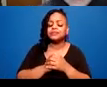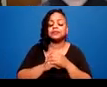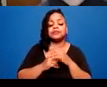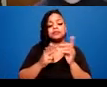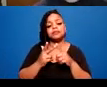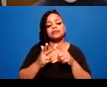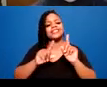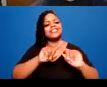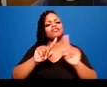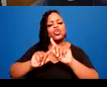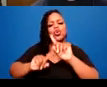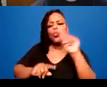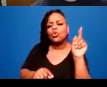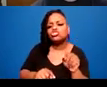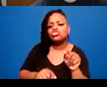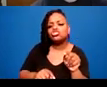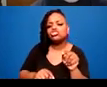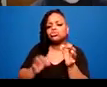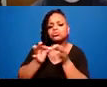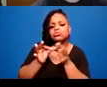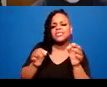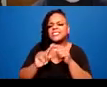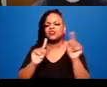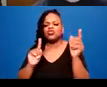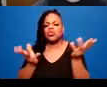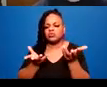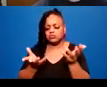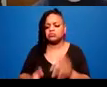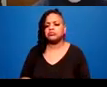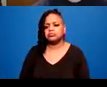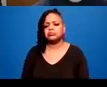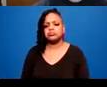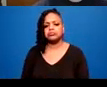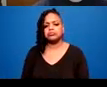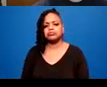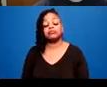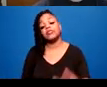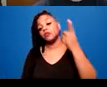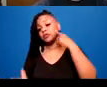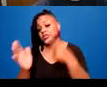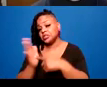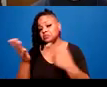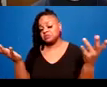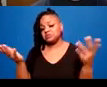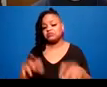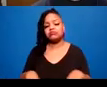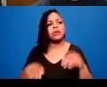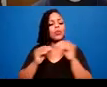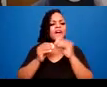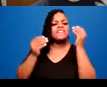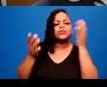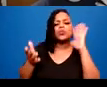Many ways of communicating what is likely to happen next for somebody. So transparency